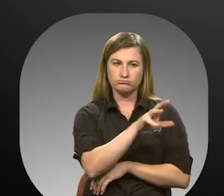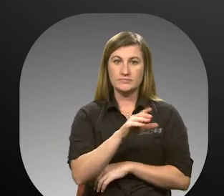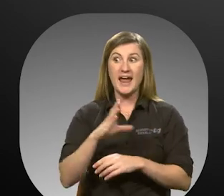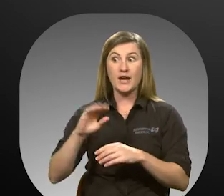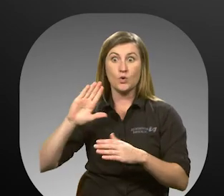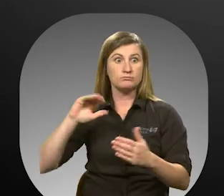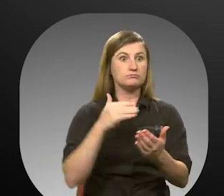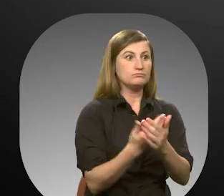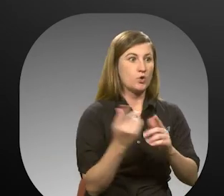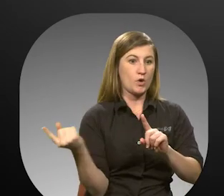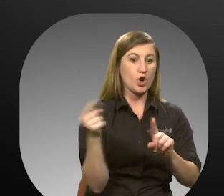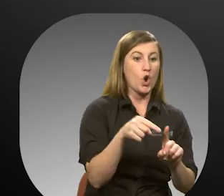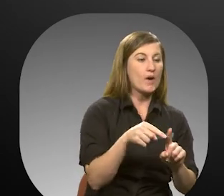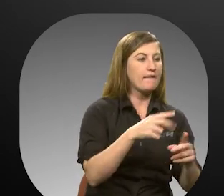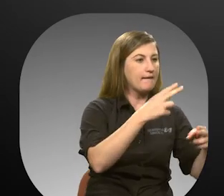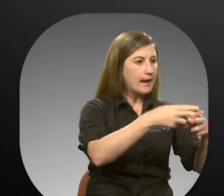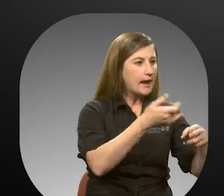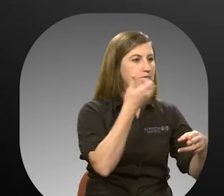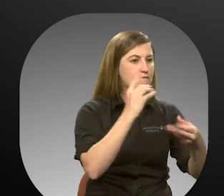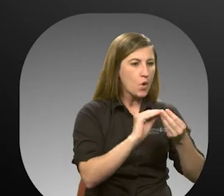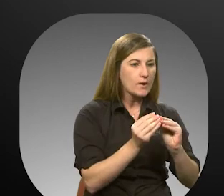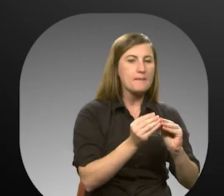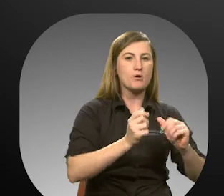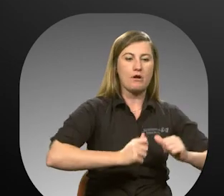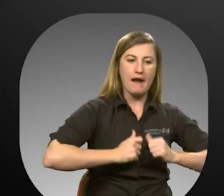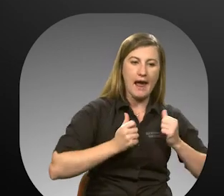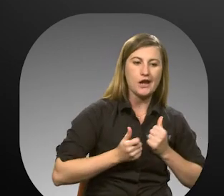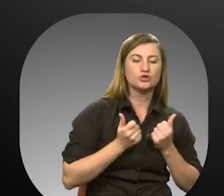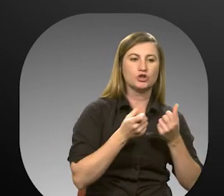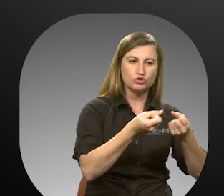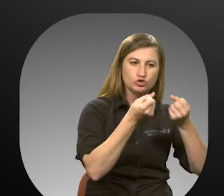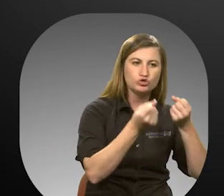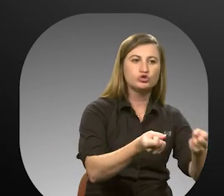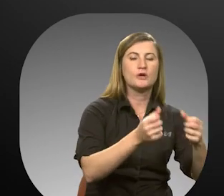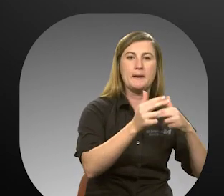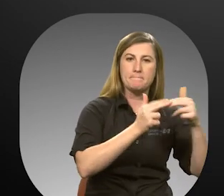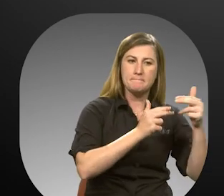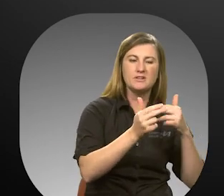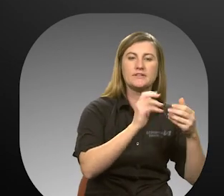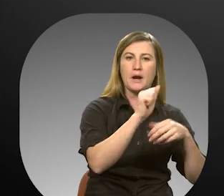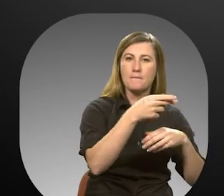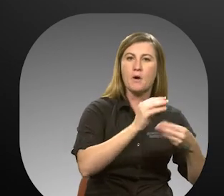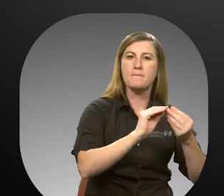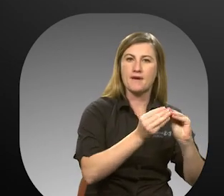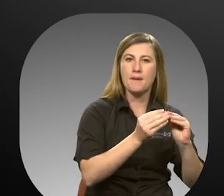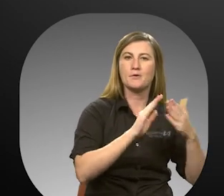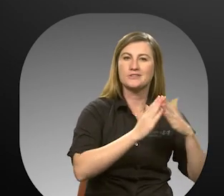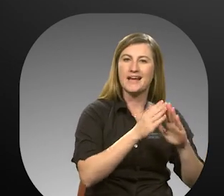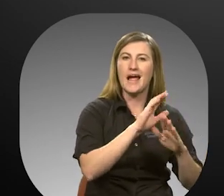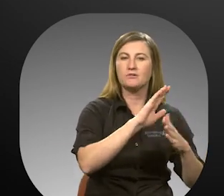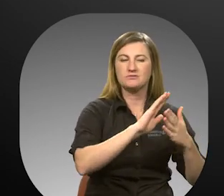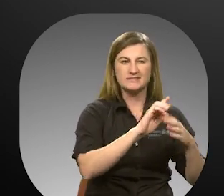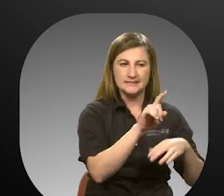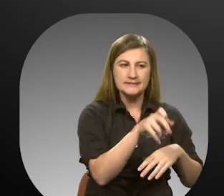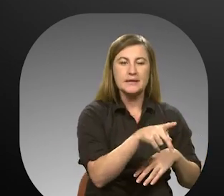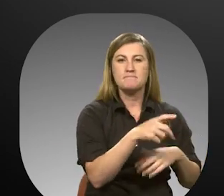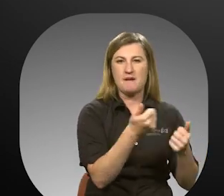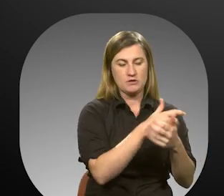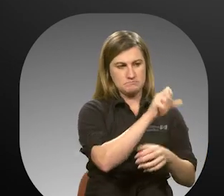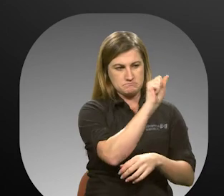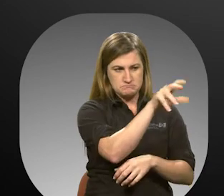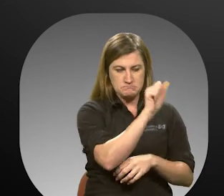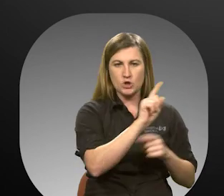Destination. Name, phone number, address including street and building, and apartment number, town or city, and zip code.